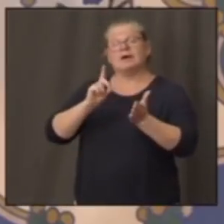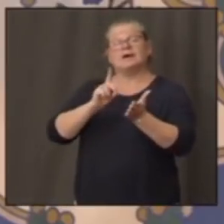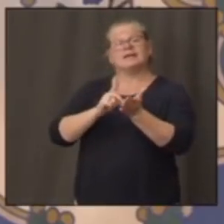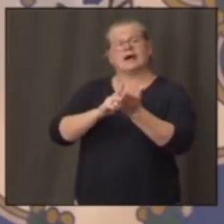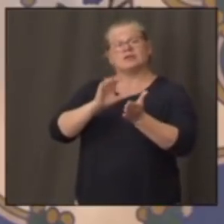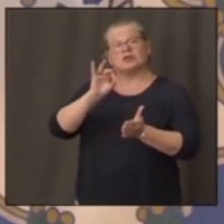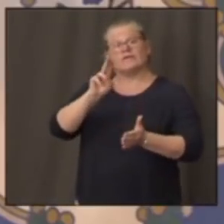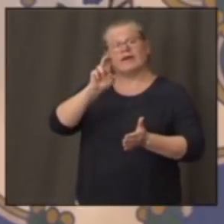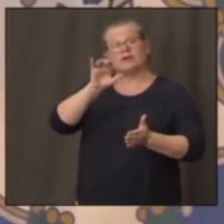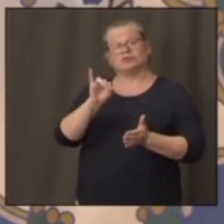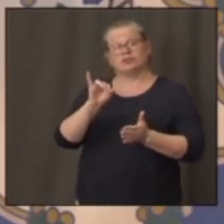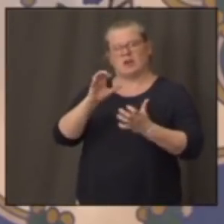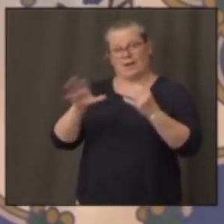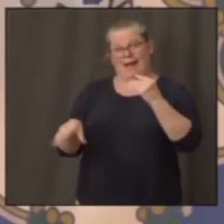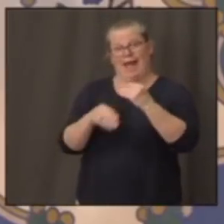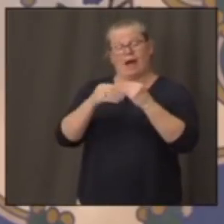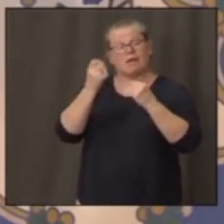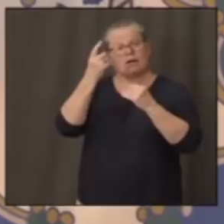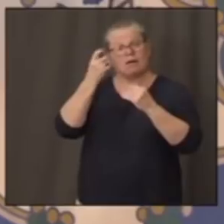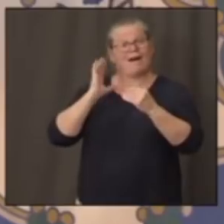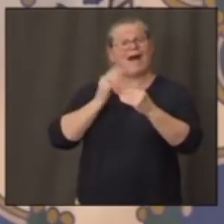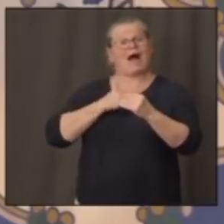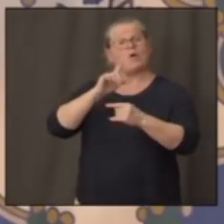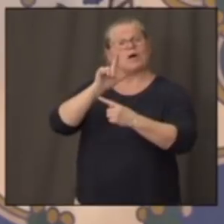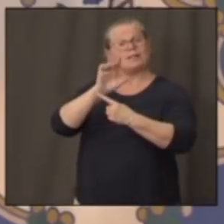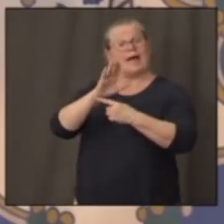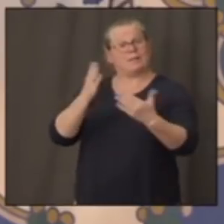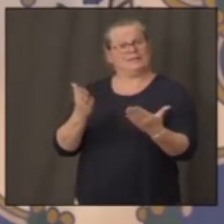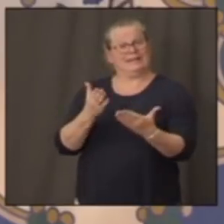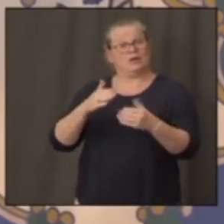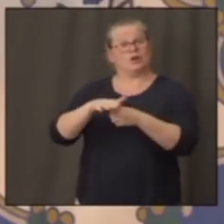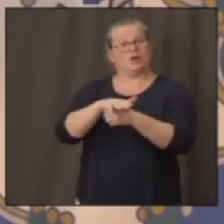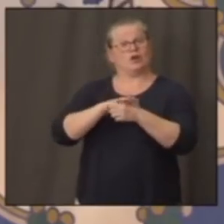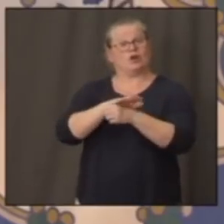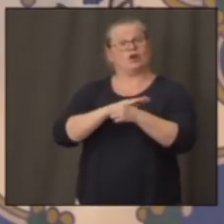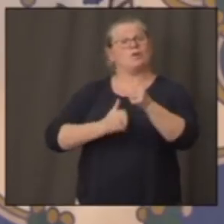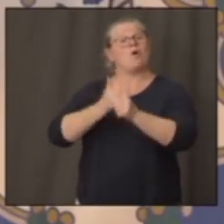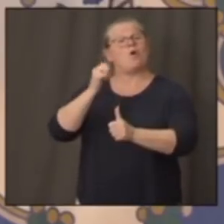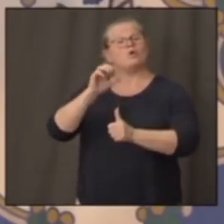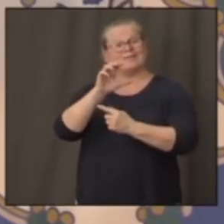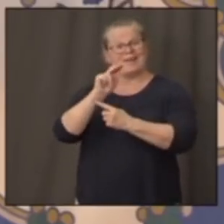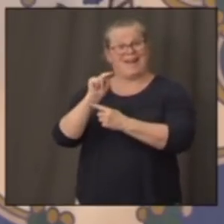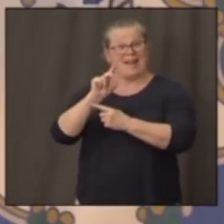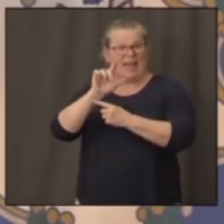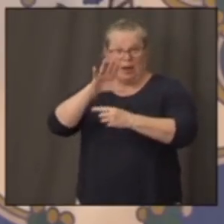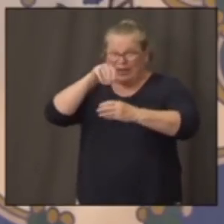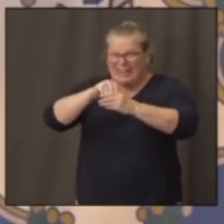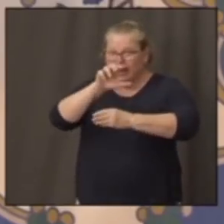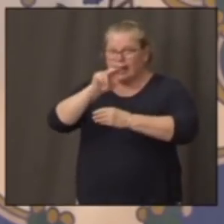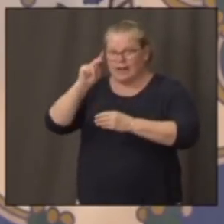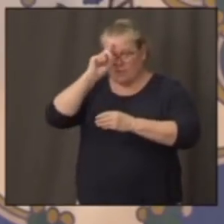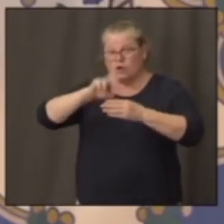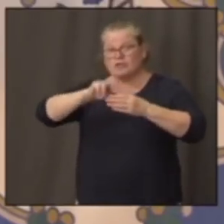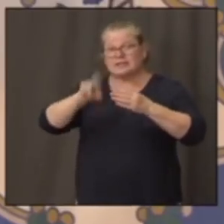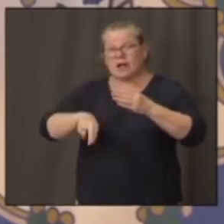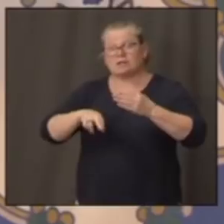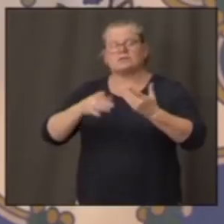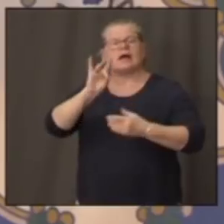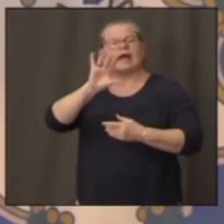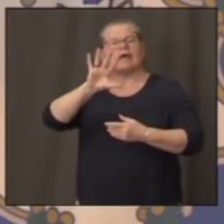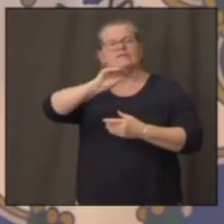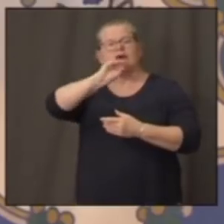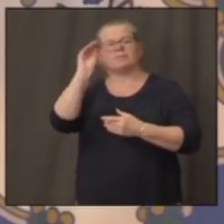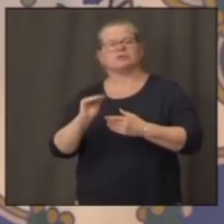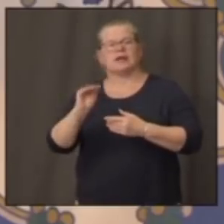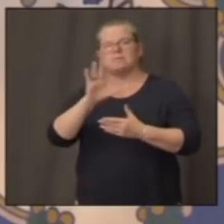use primarily local labs, our medium is one day in results for tests. 85% come back in two